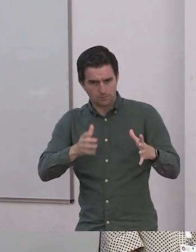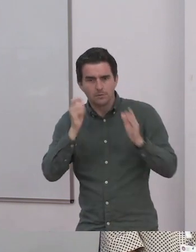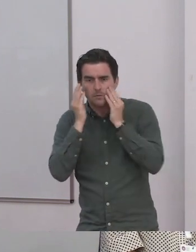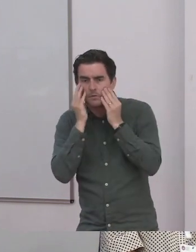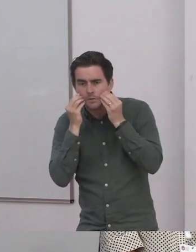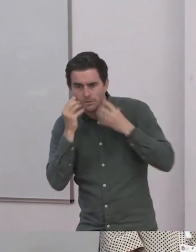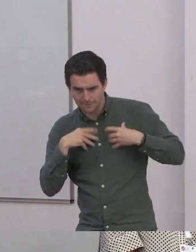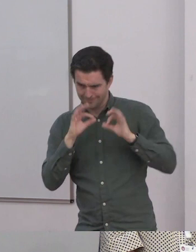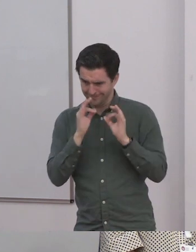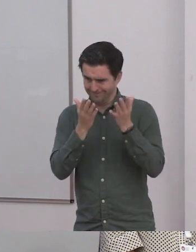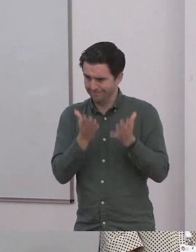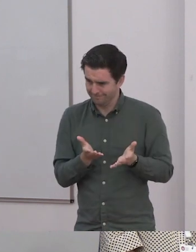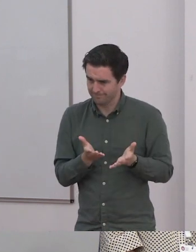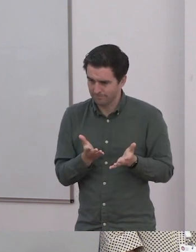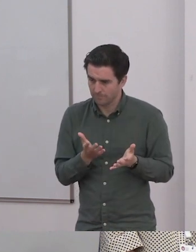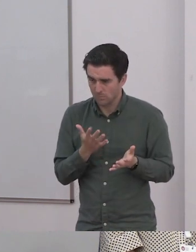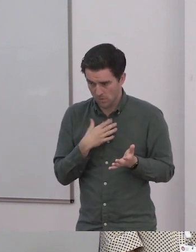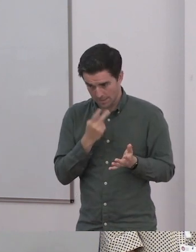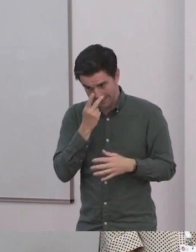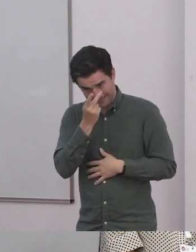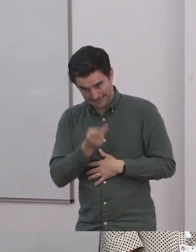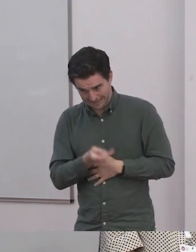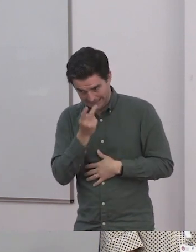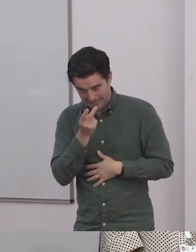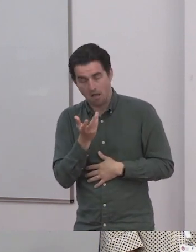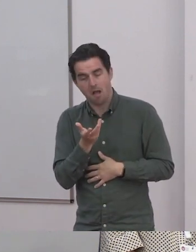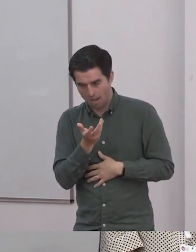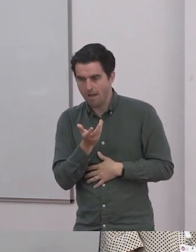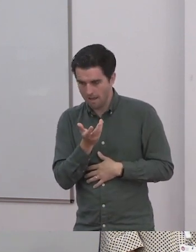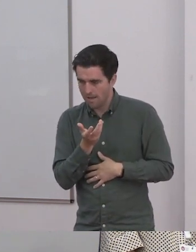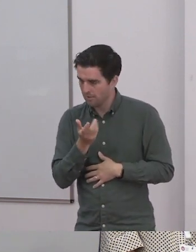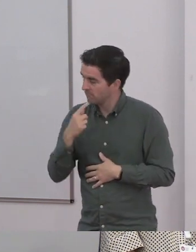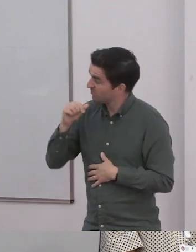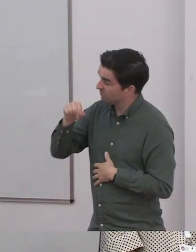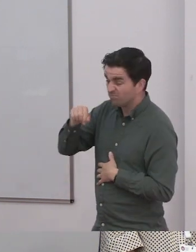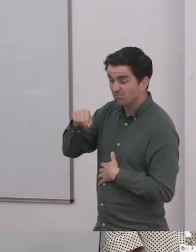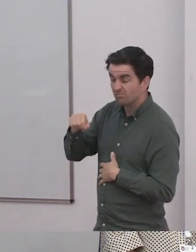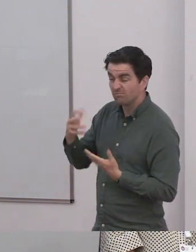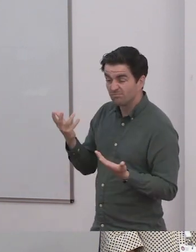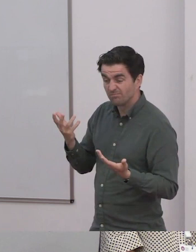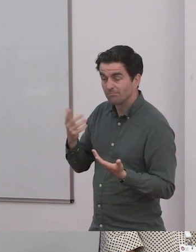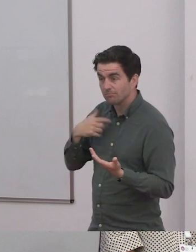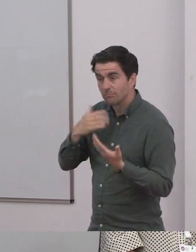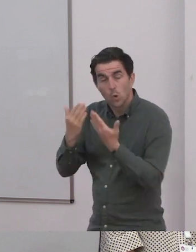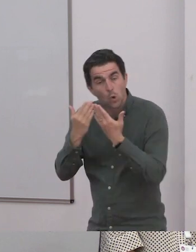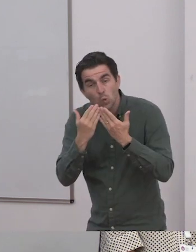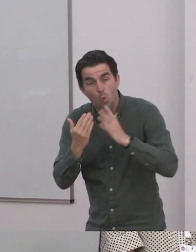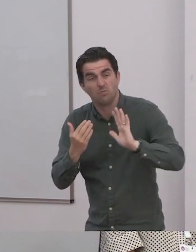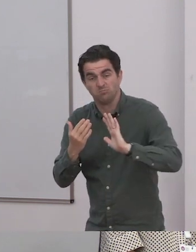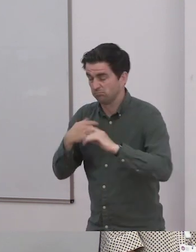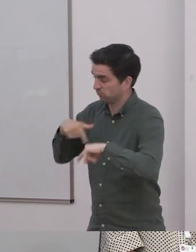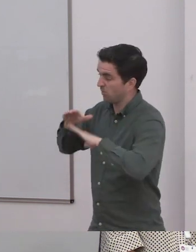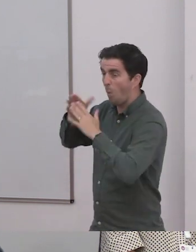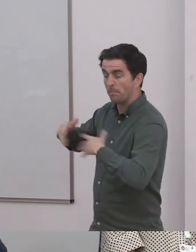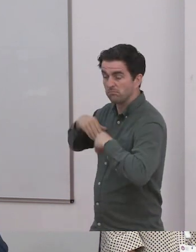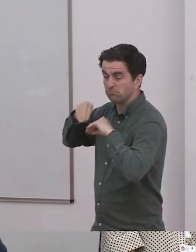that we've been able to tailor what we do for each family member as an individual. So when I was writing an application for our